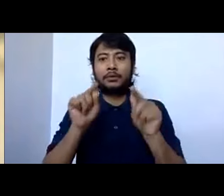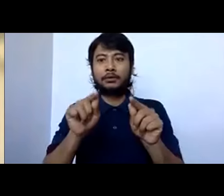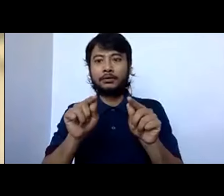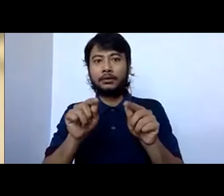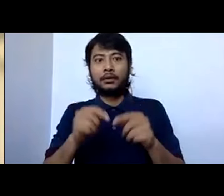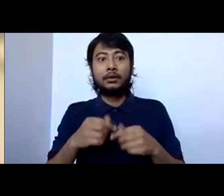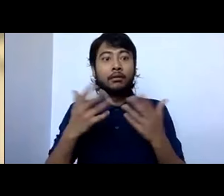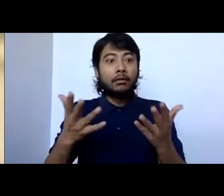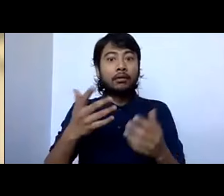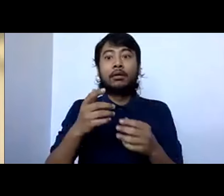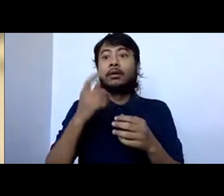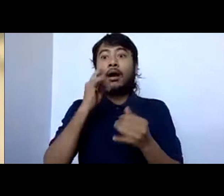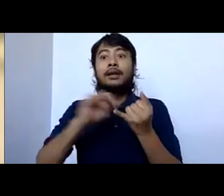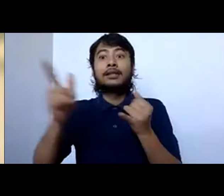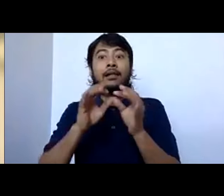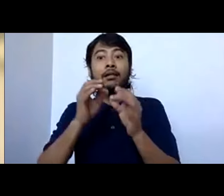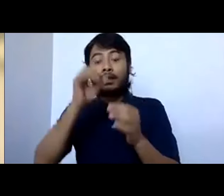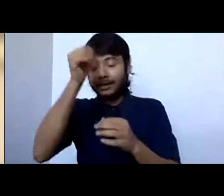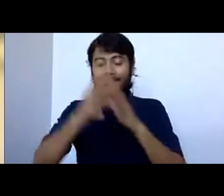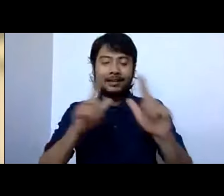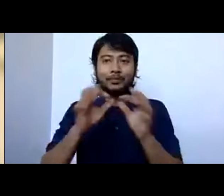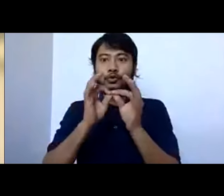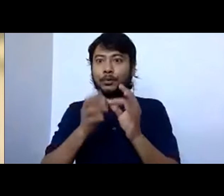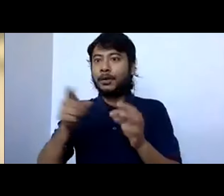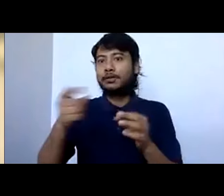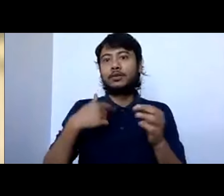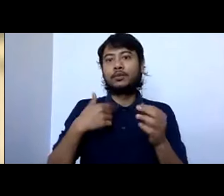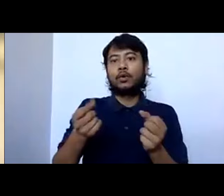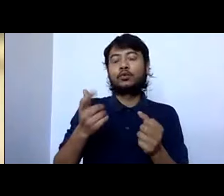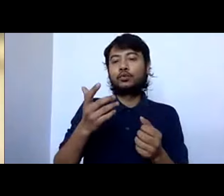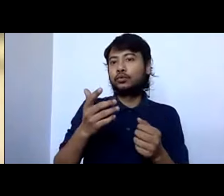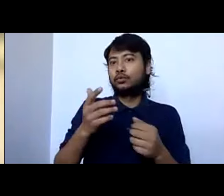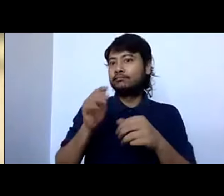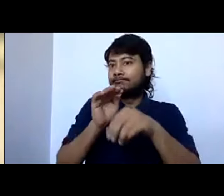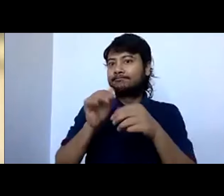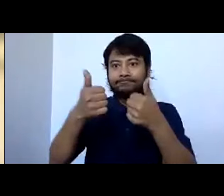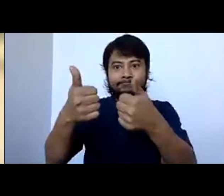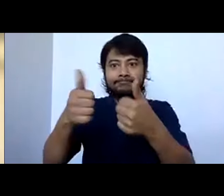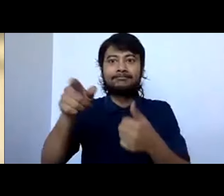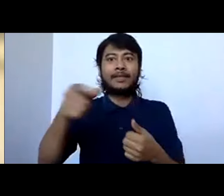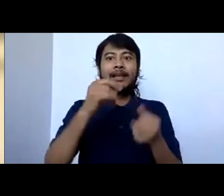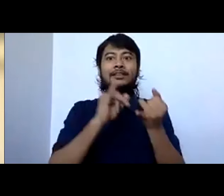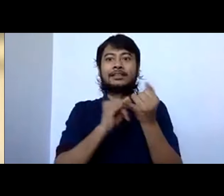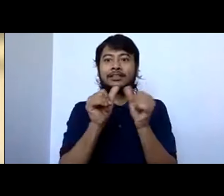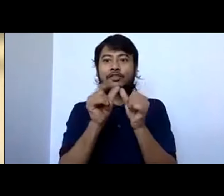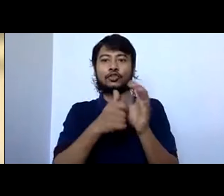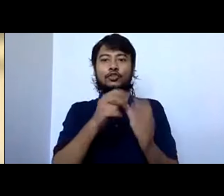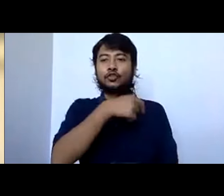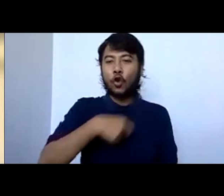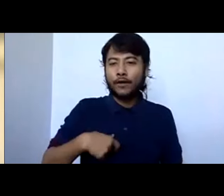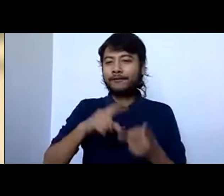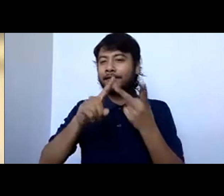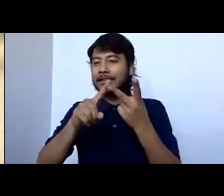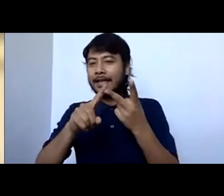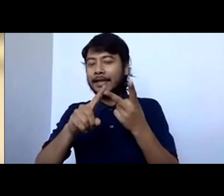saw Gargi's name, and there was another person I saw. I can't remember their name now. But, you know, it's